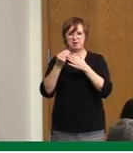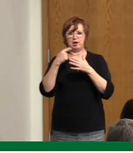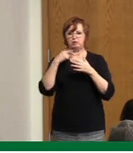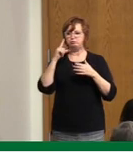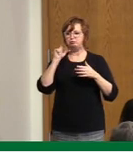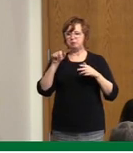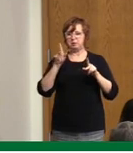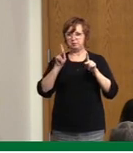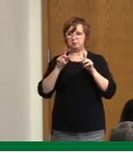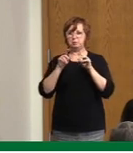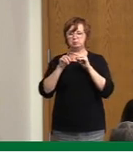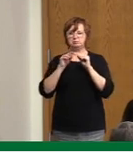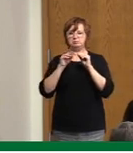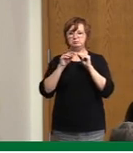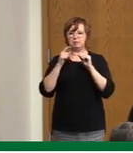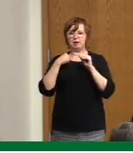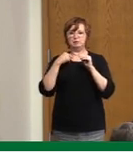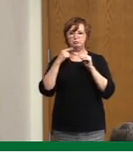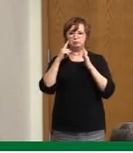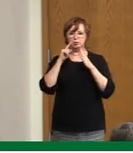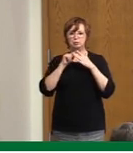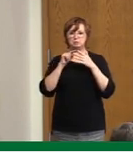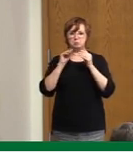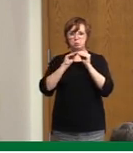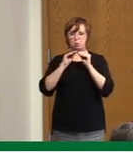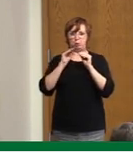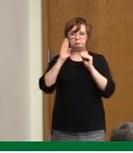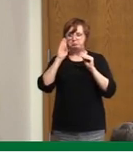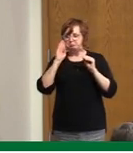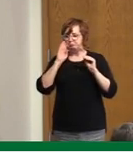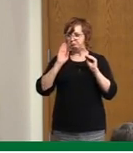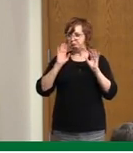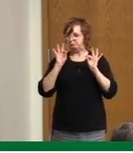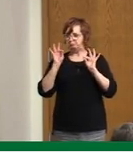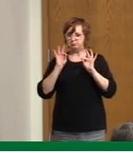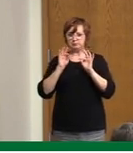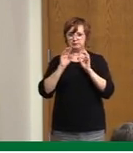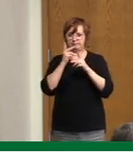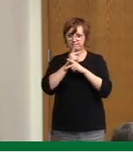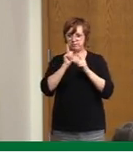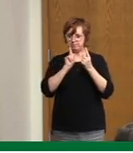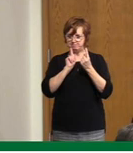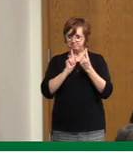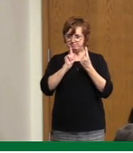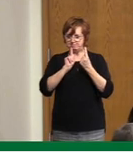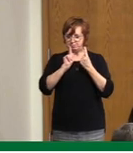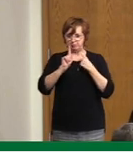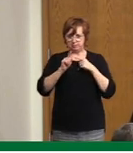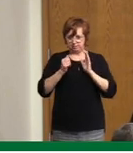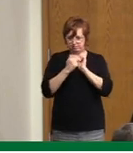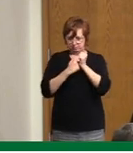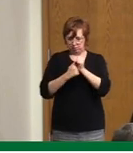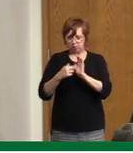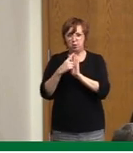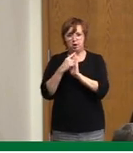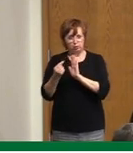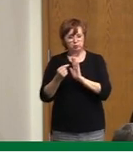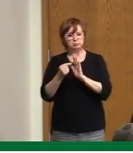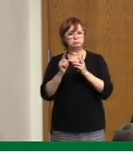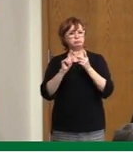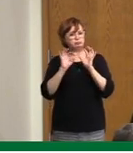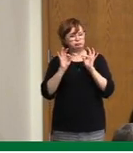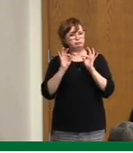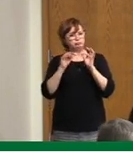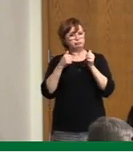That's great. We just need to keep on that course, you know, go less frequently, by all means, support local businesses, shop locally,